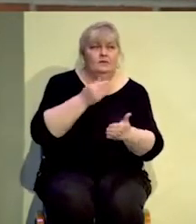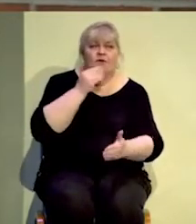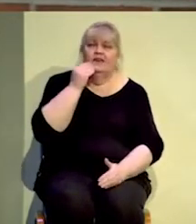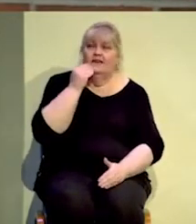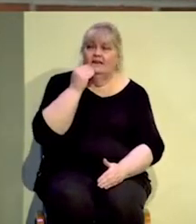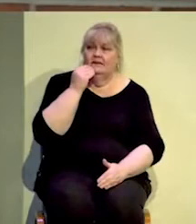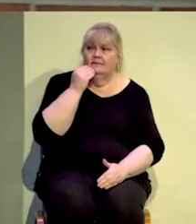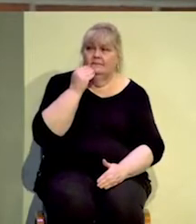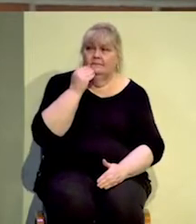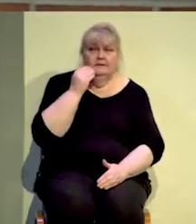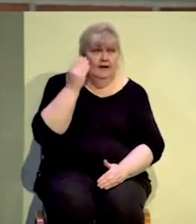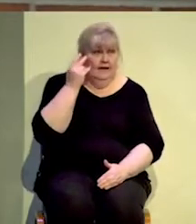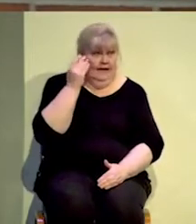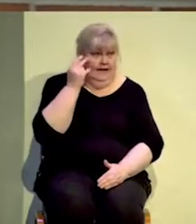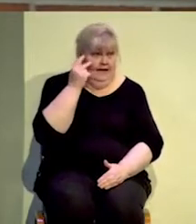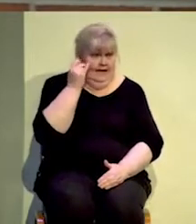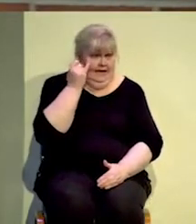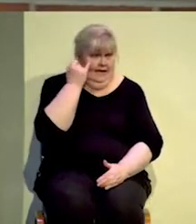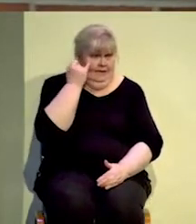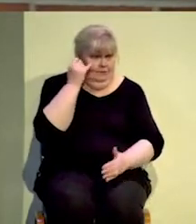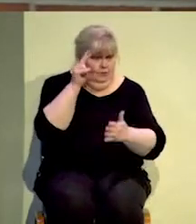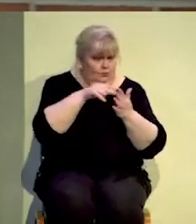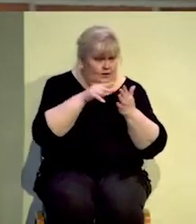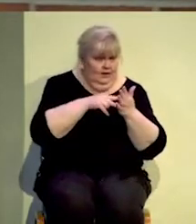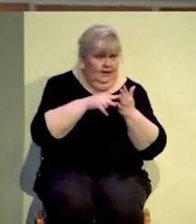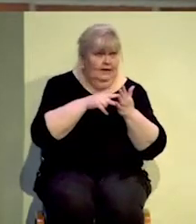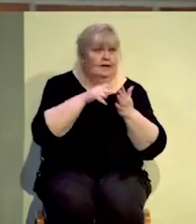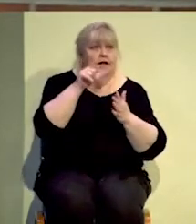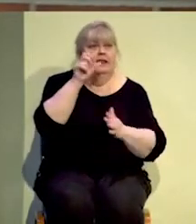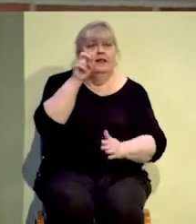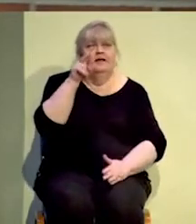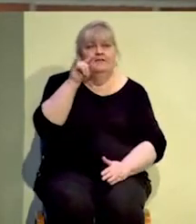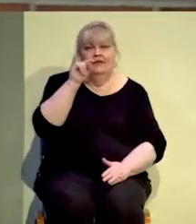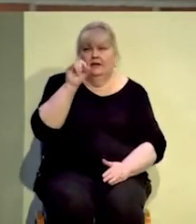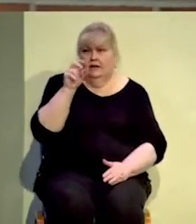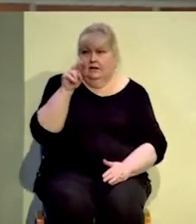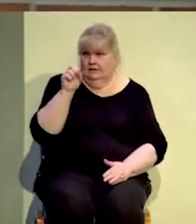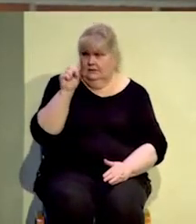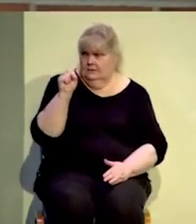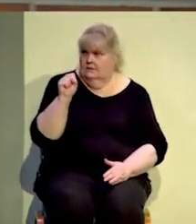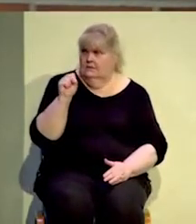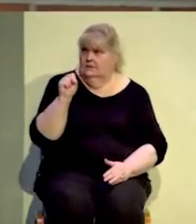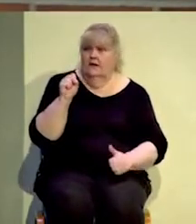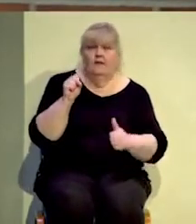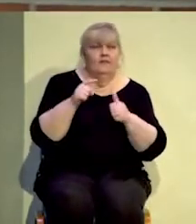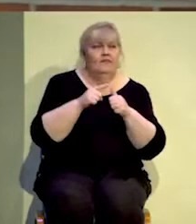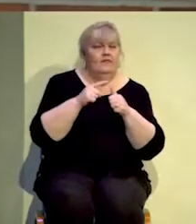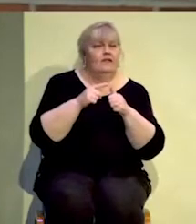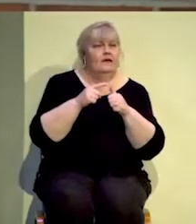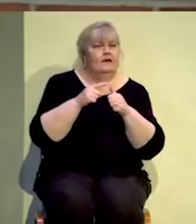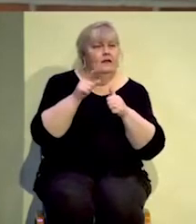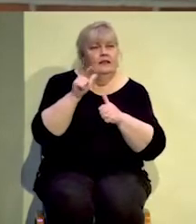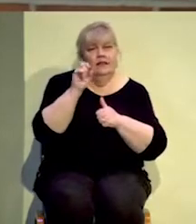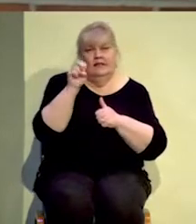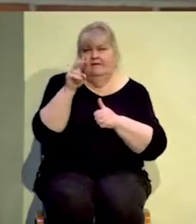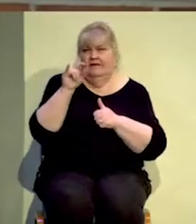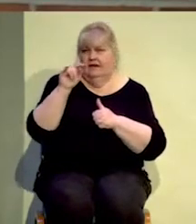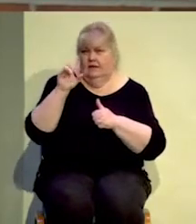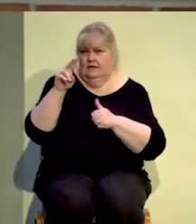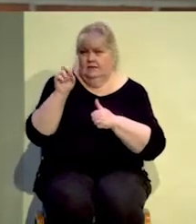Testament, especially the Pentateuch, the first five books of the Bible, the book of Leviticus gives a lot of rules and regulations for hygiene.